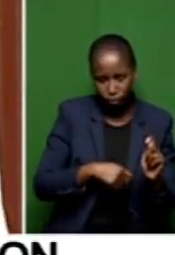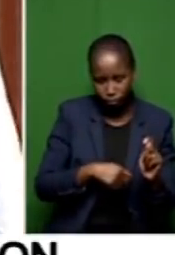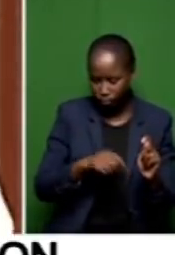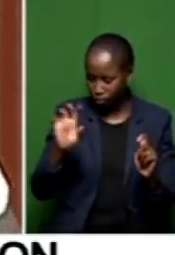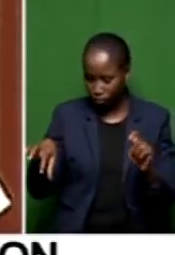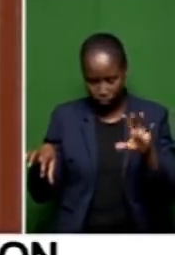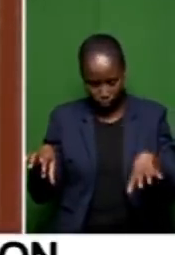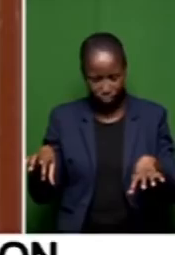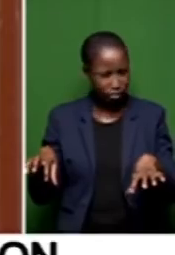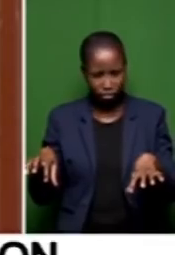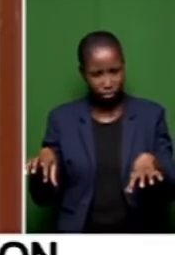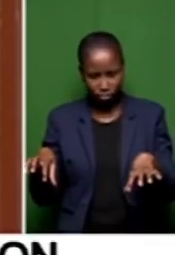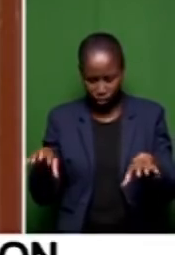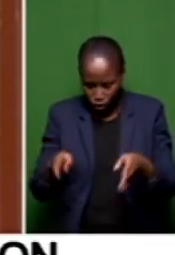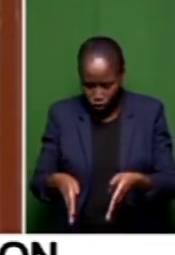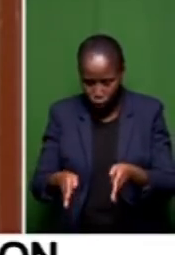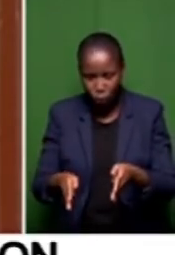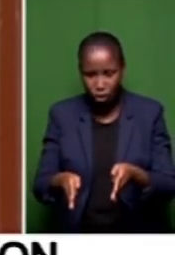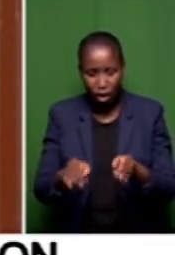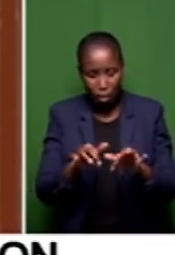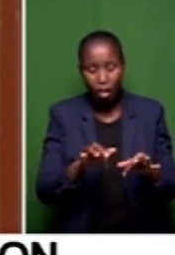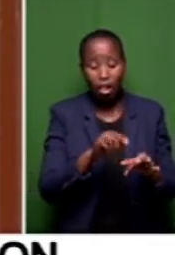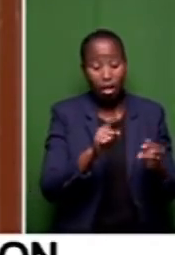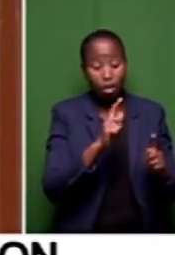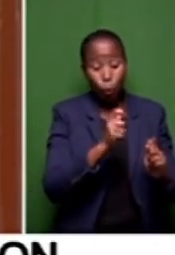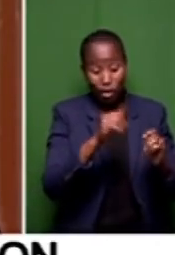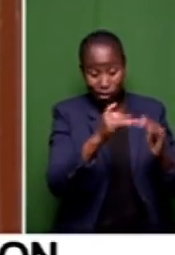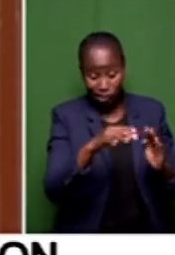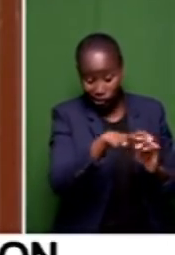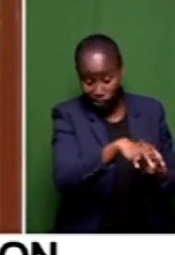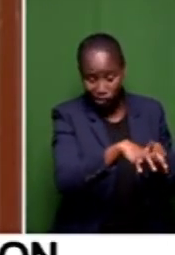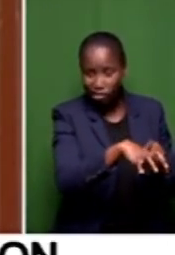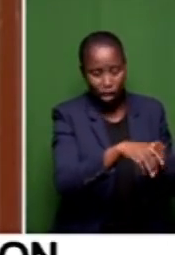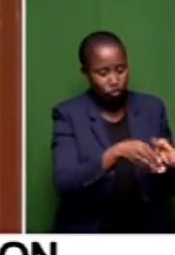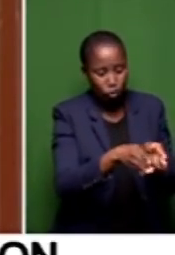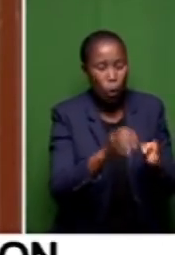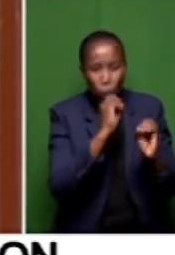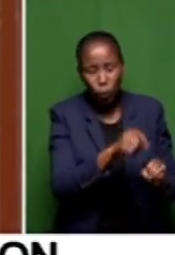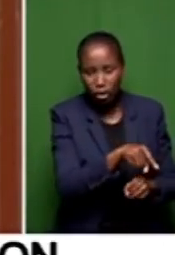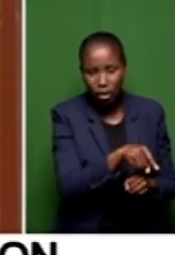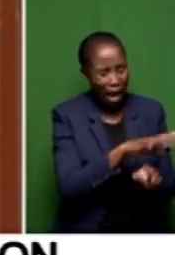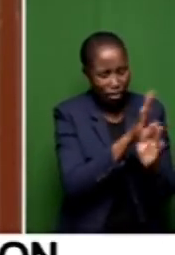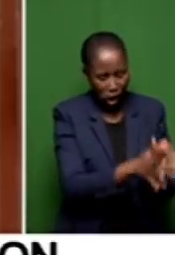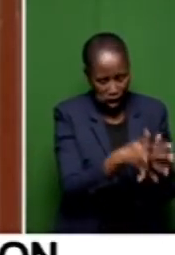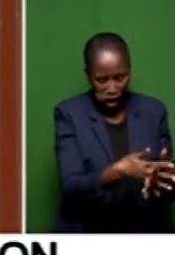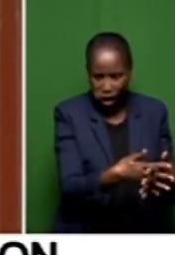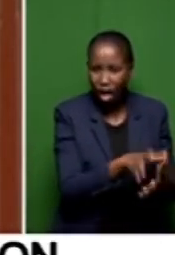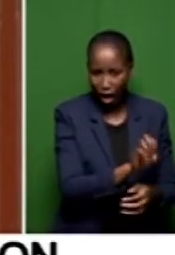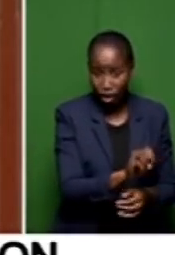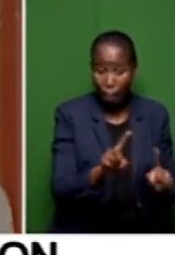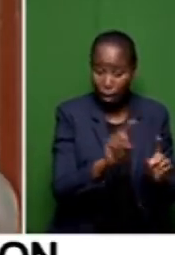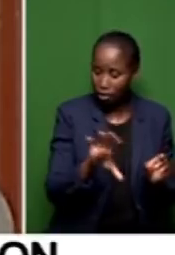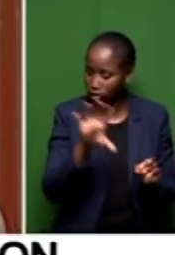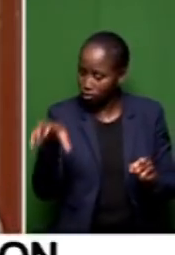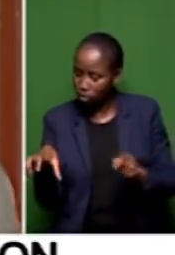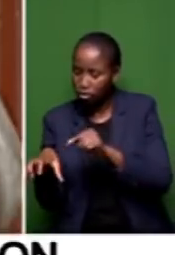our people stay, there are no roads there. There are no ablution facilities. In the country, to be honest with you,